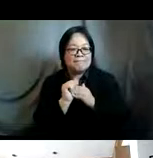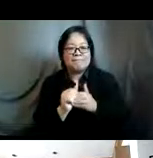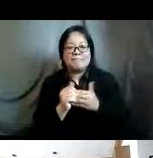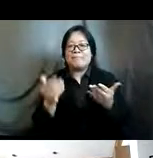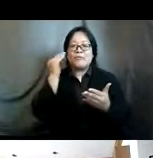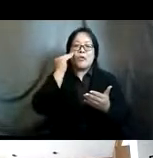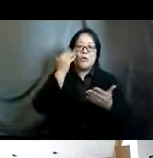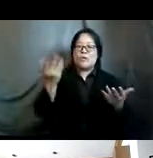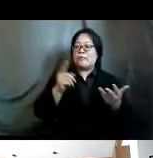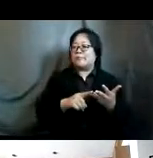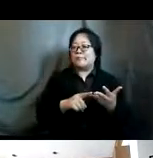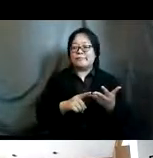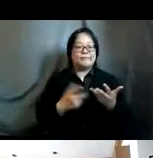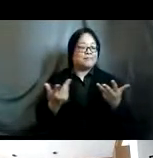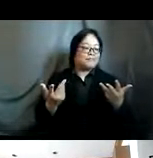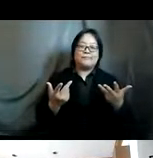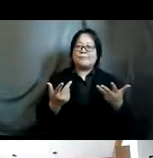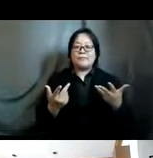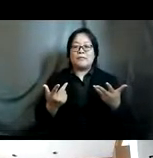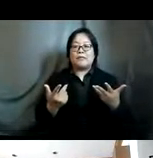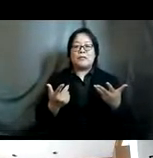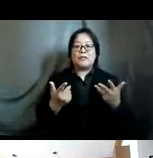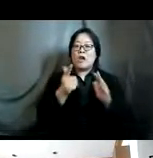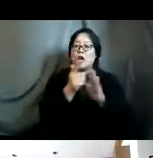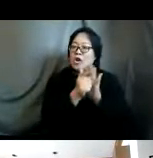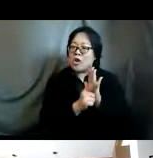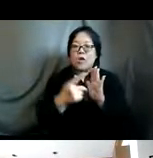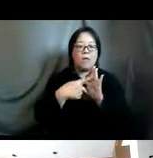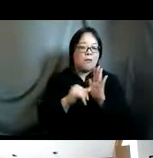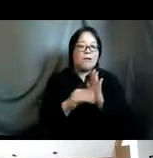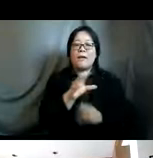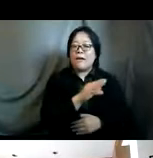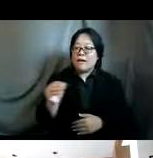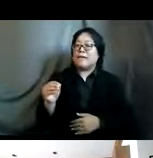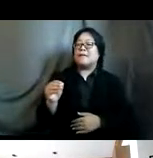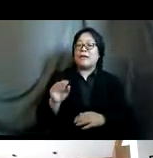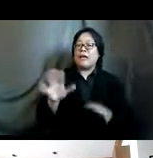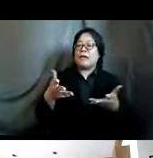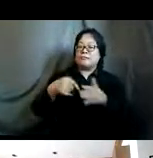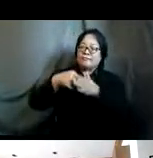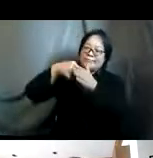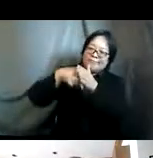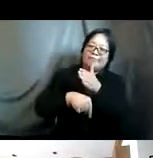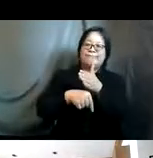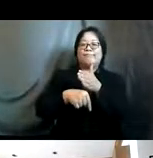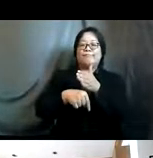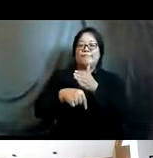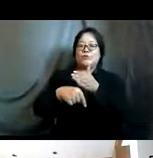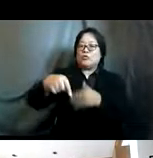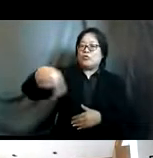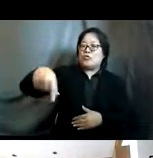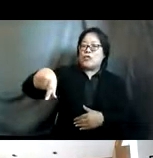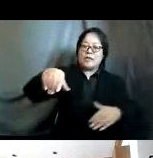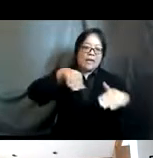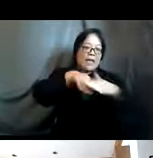looking at enabling laws and policies and of course looking at comprehensive quality accessible